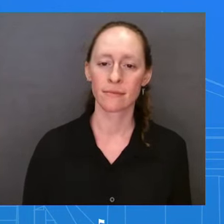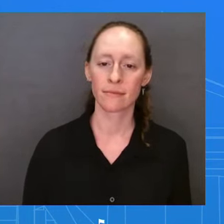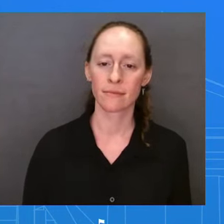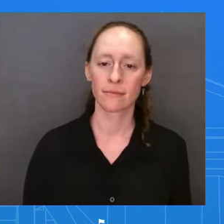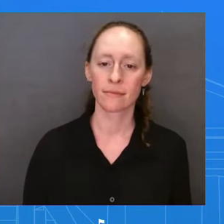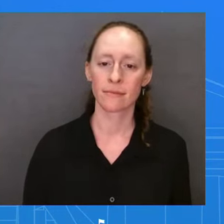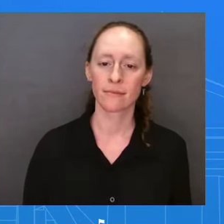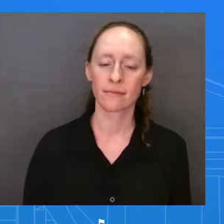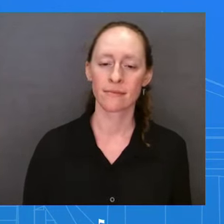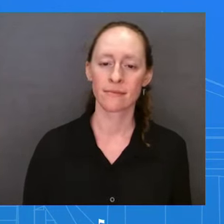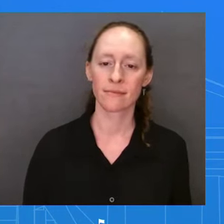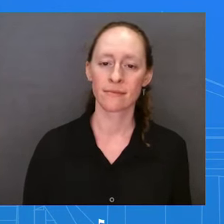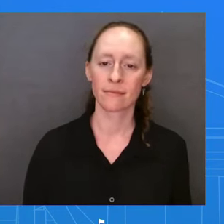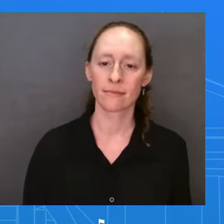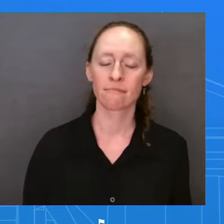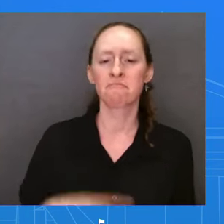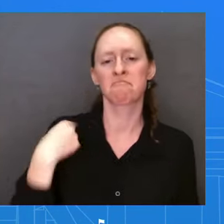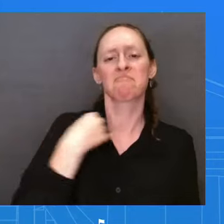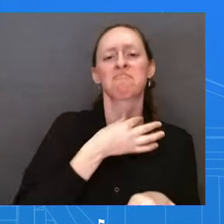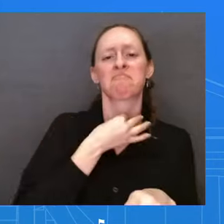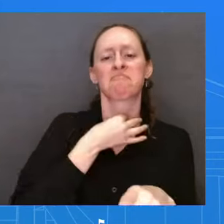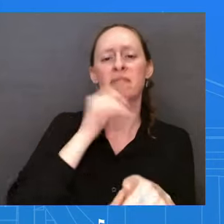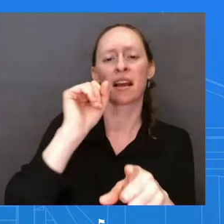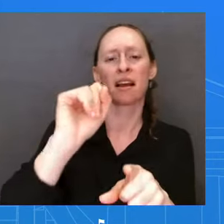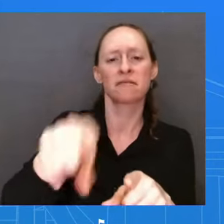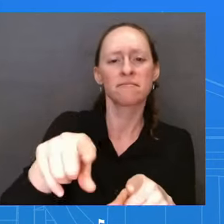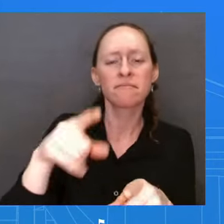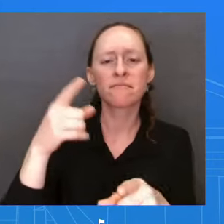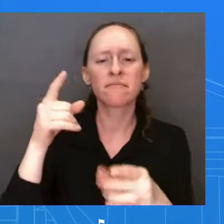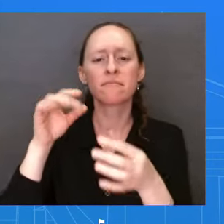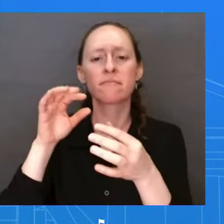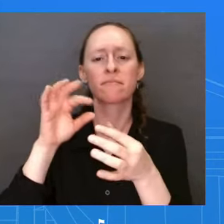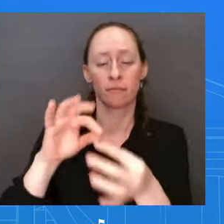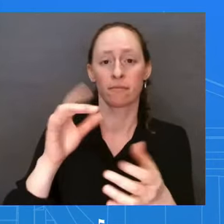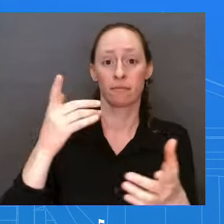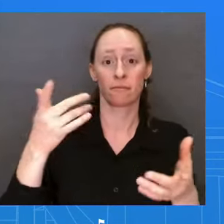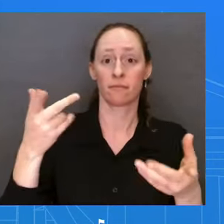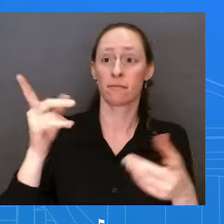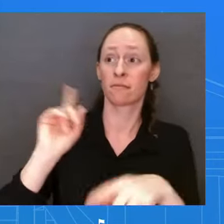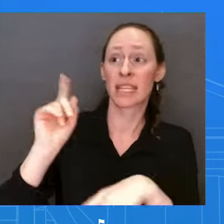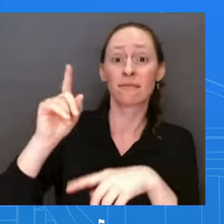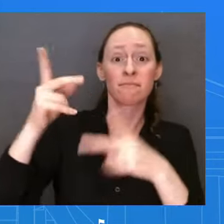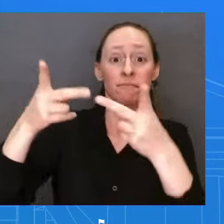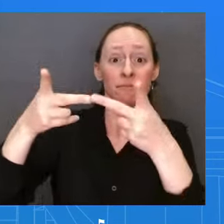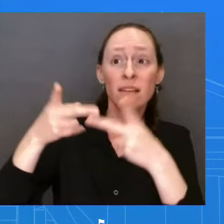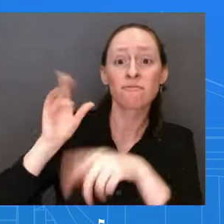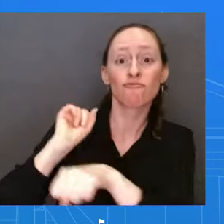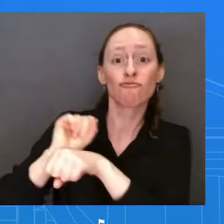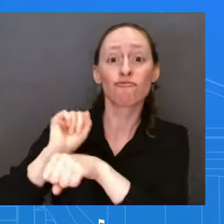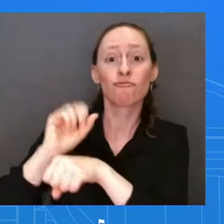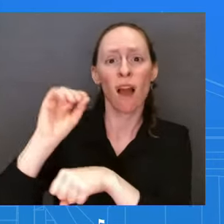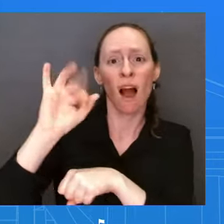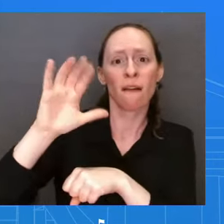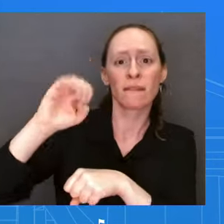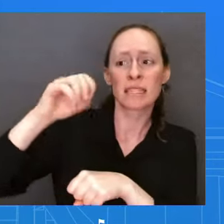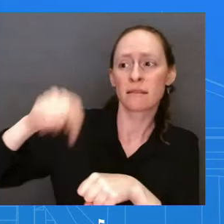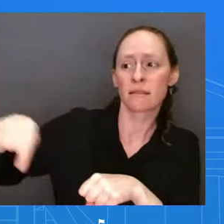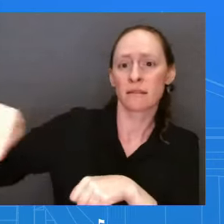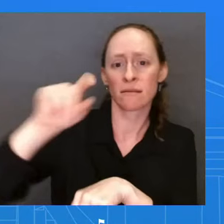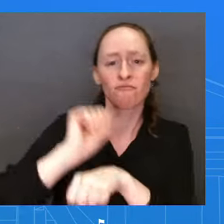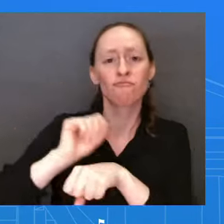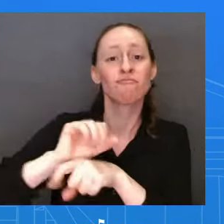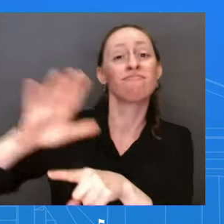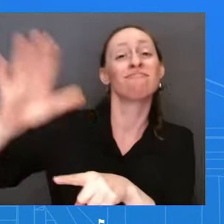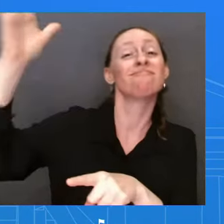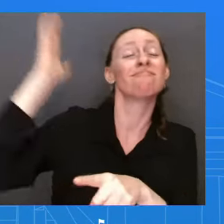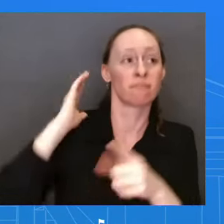been an issue with the changing way people work, do you see that as having an impact on the